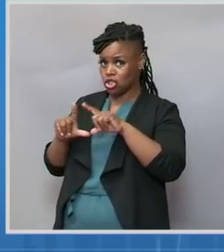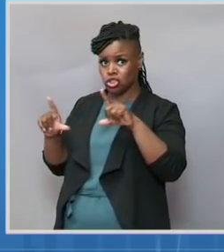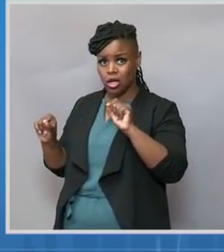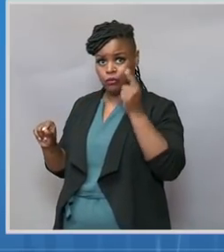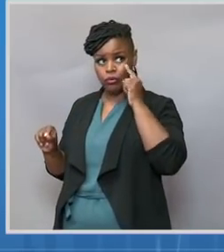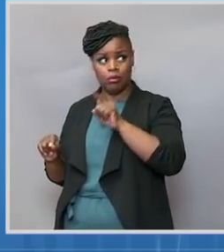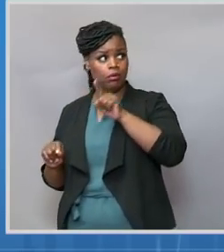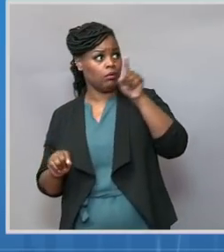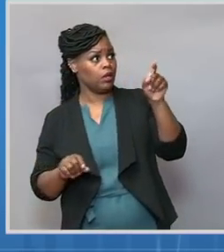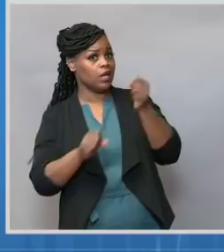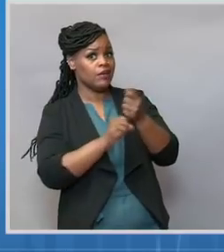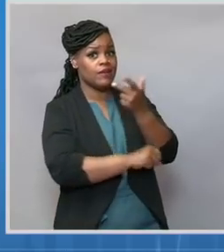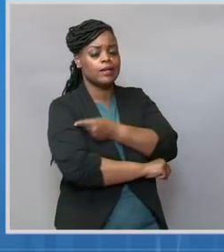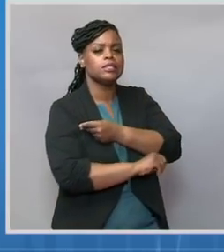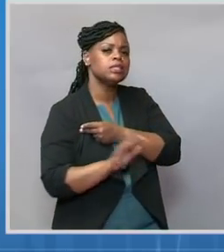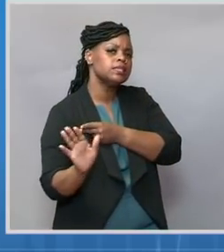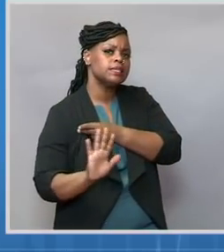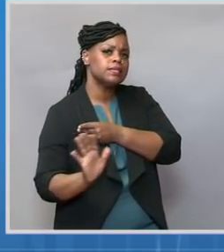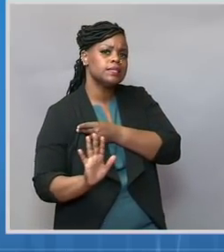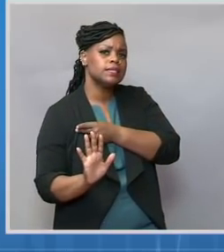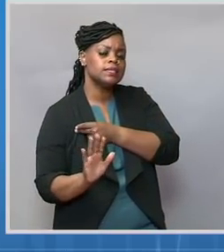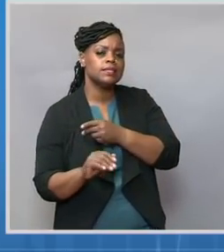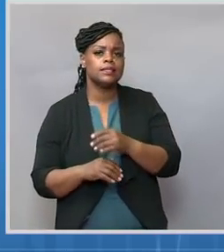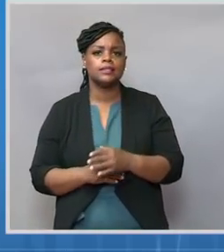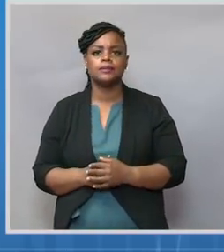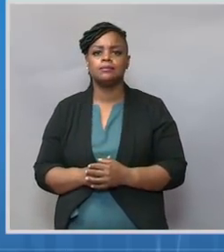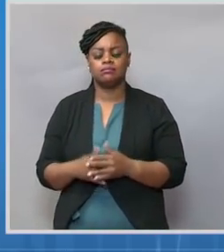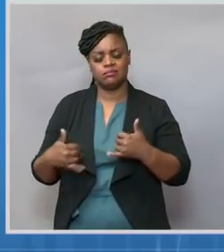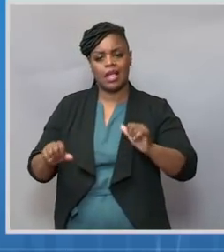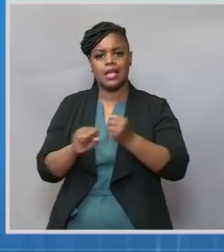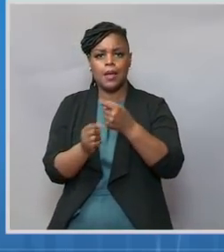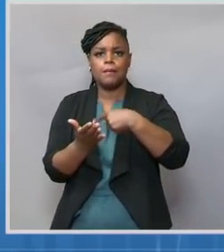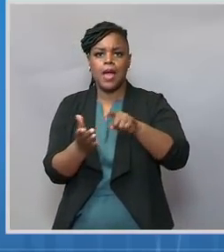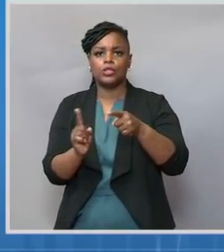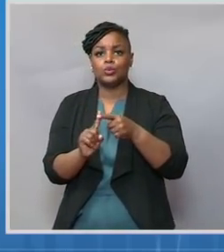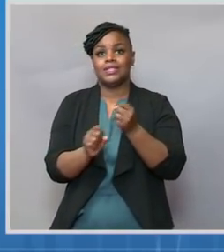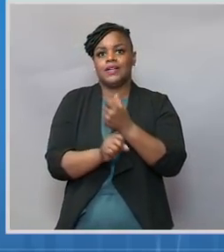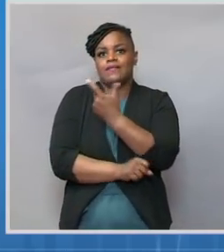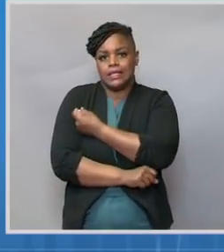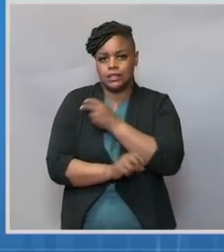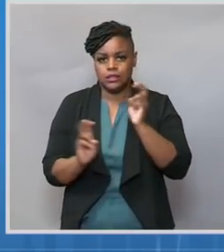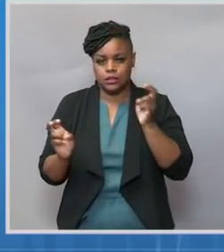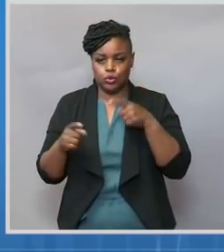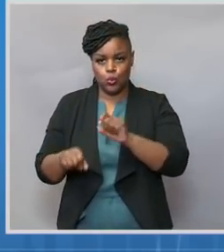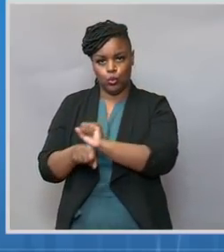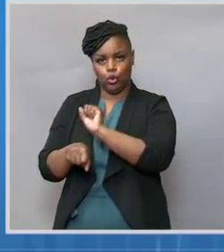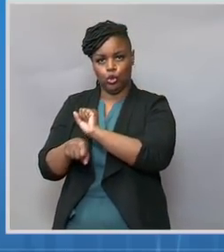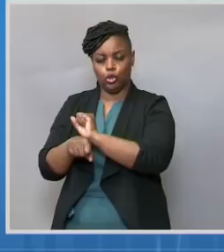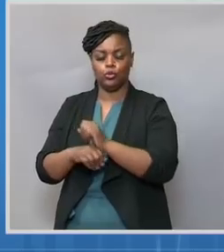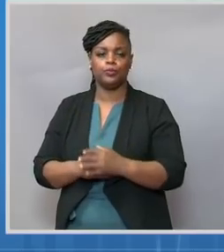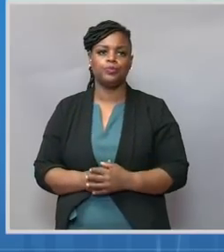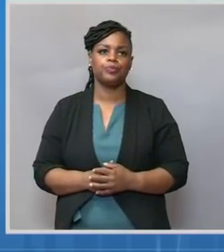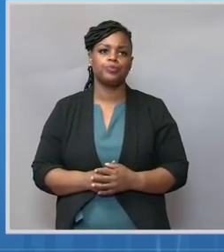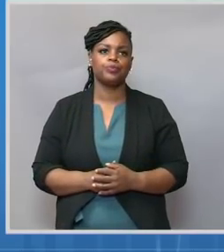Further, just as employers are effective at helping Americans get vaccinated, so too are doctors.